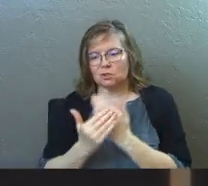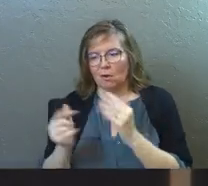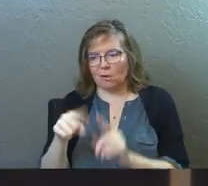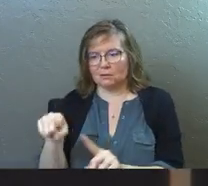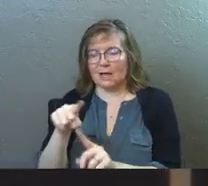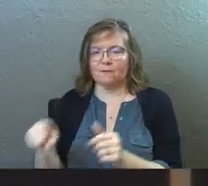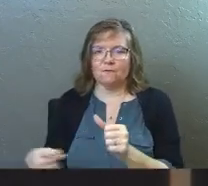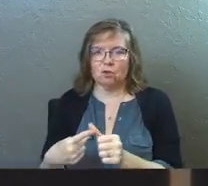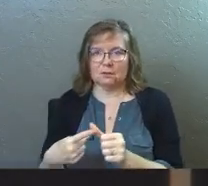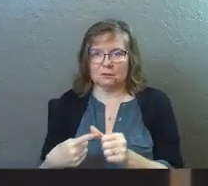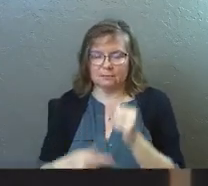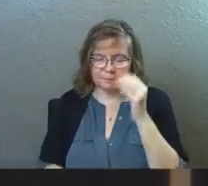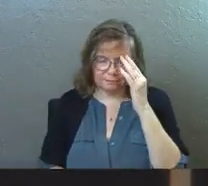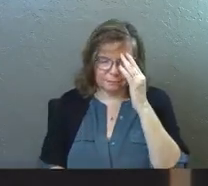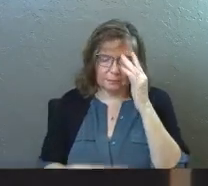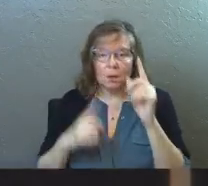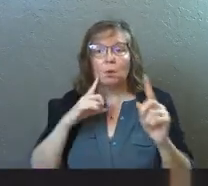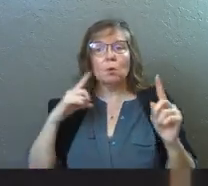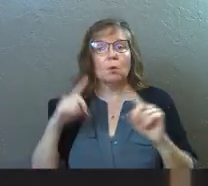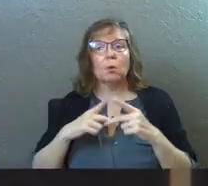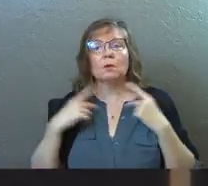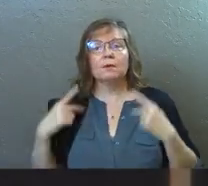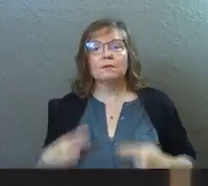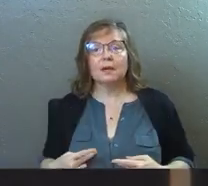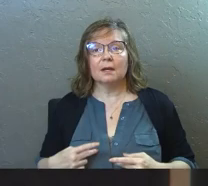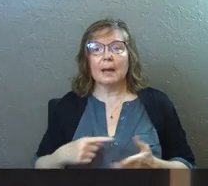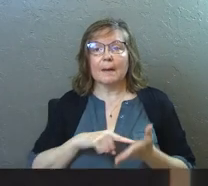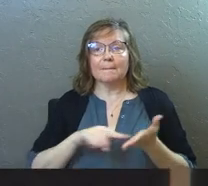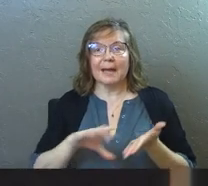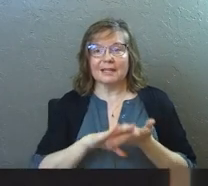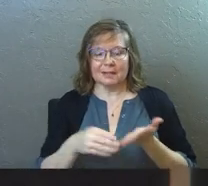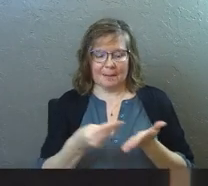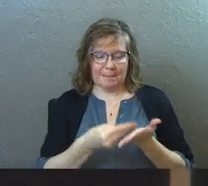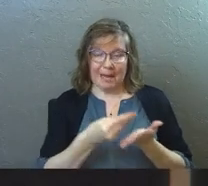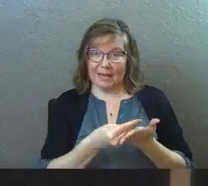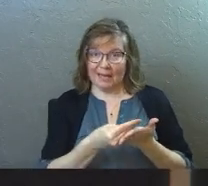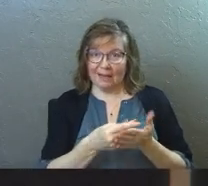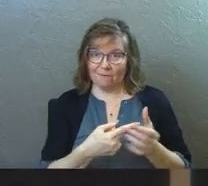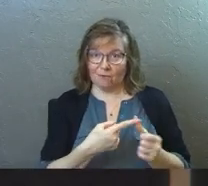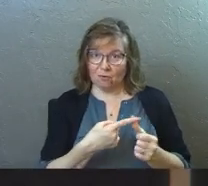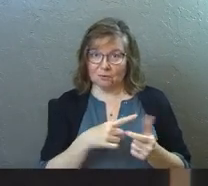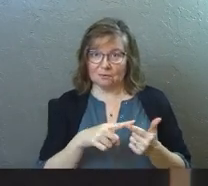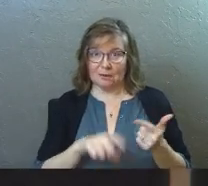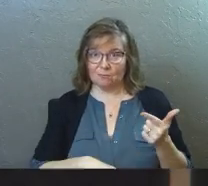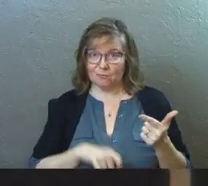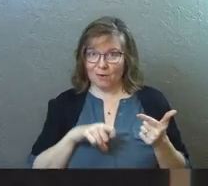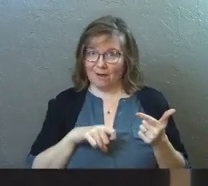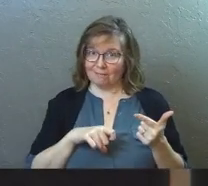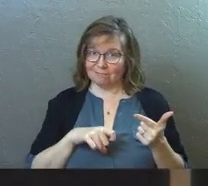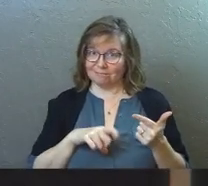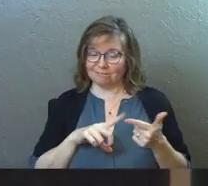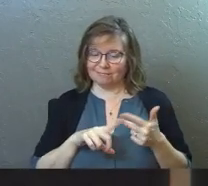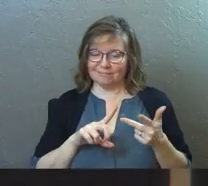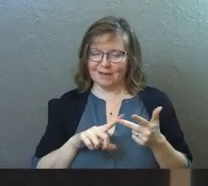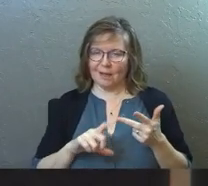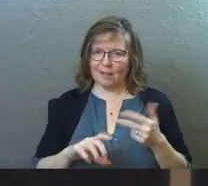calls out first. The goal of the Pharisees is paycheck, pride, and power, and it is never people.